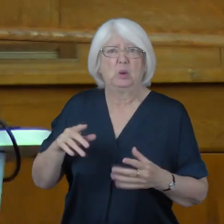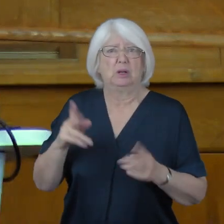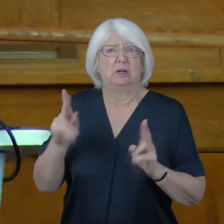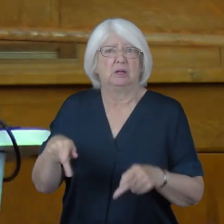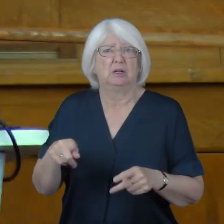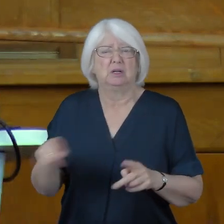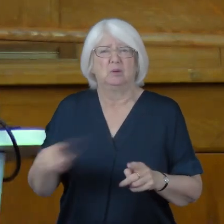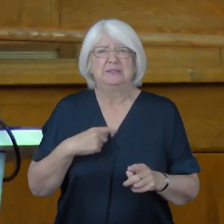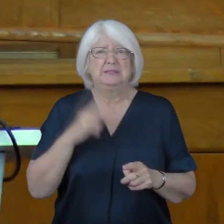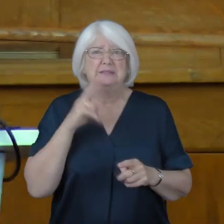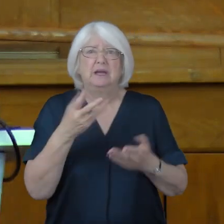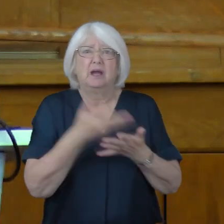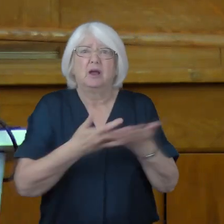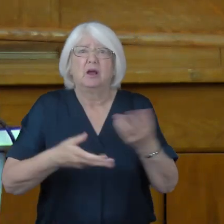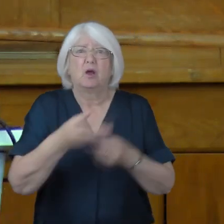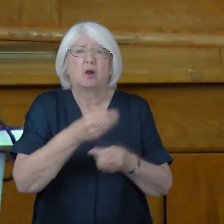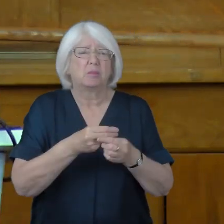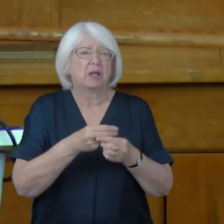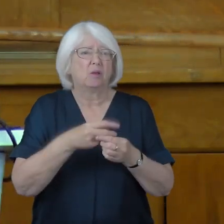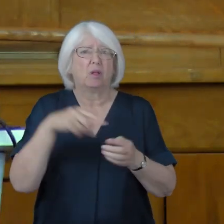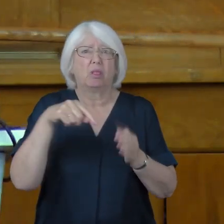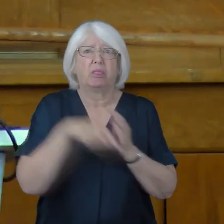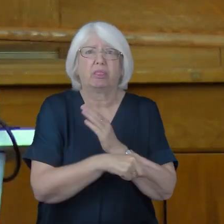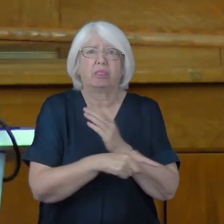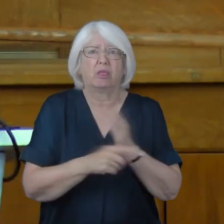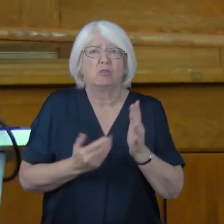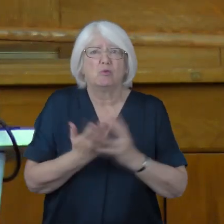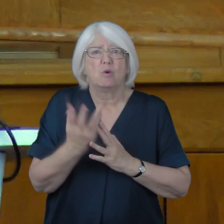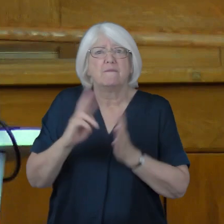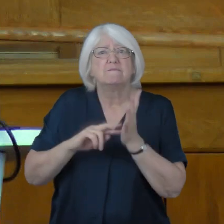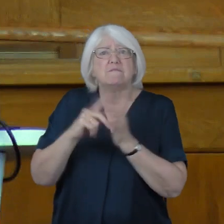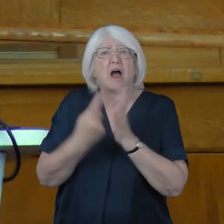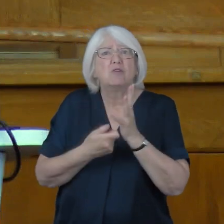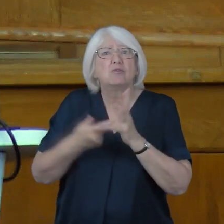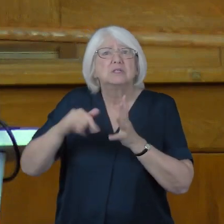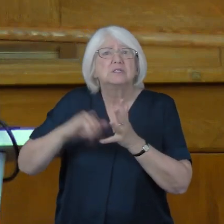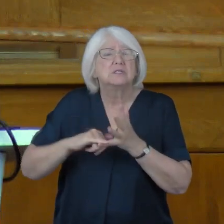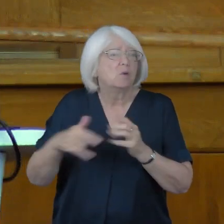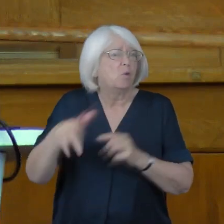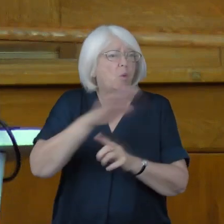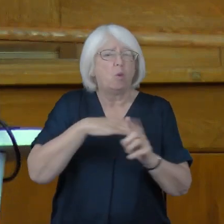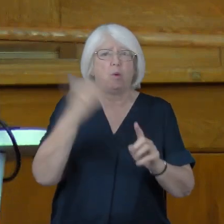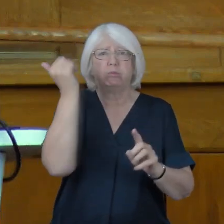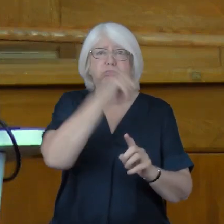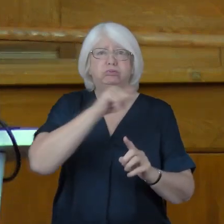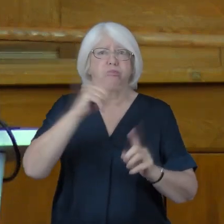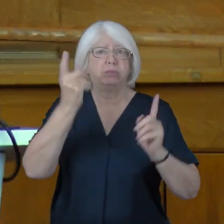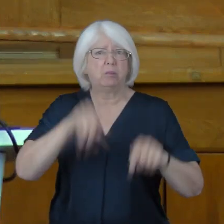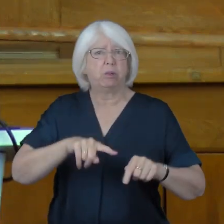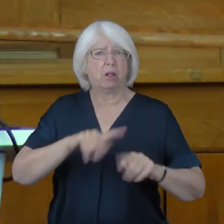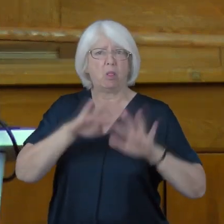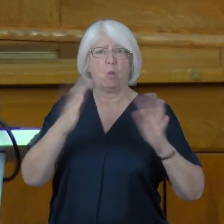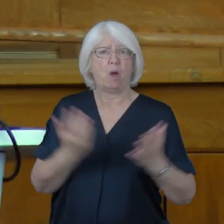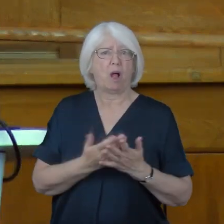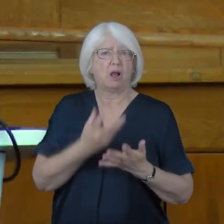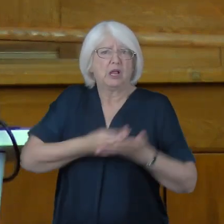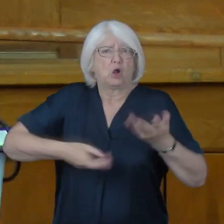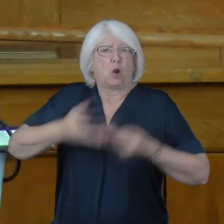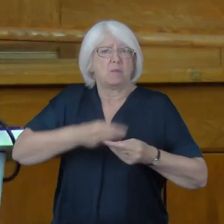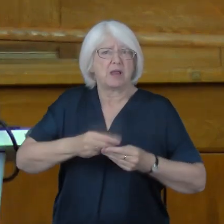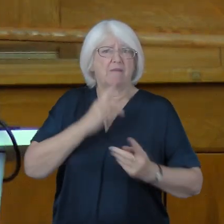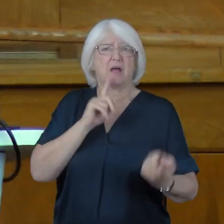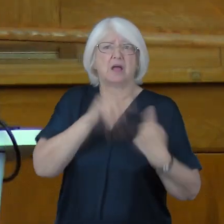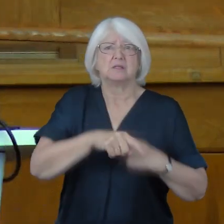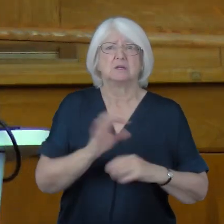can be brought to its knees by a virus and that all the economists in the world do not have an